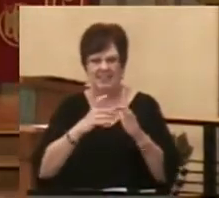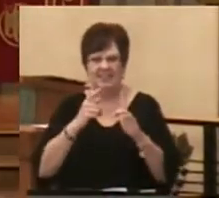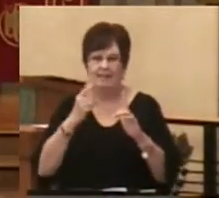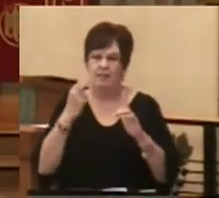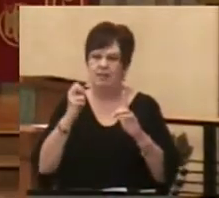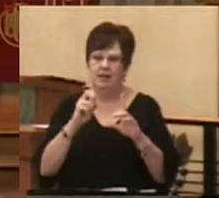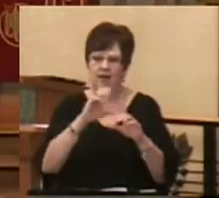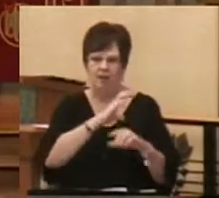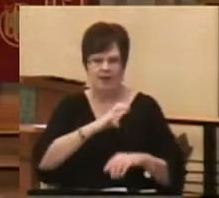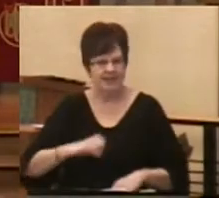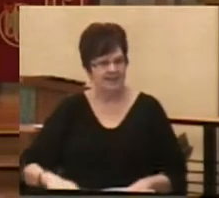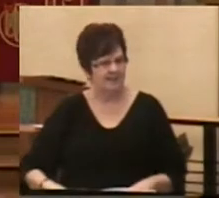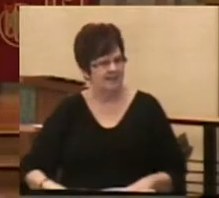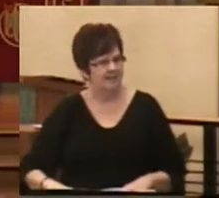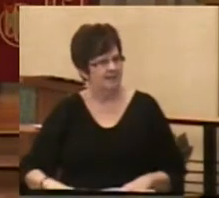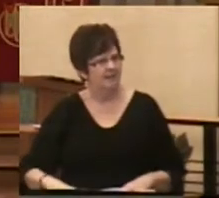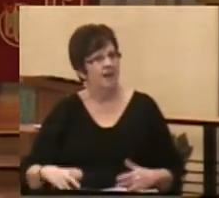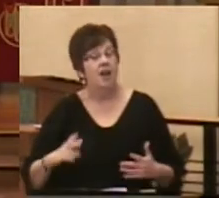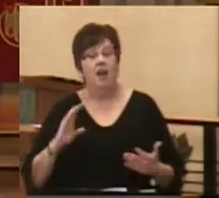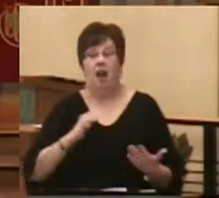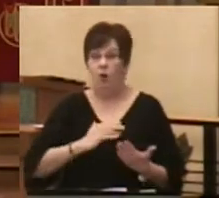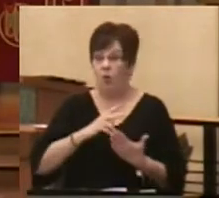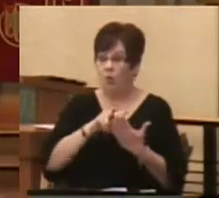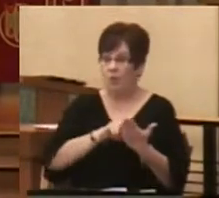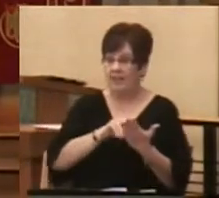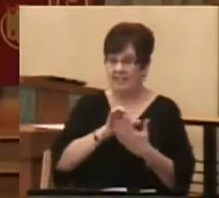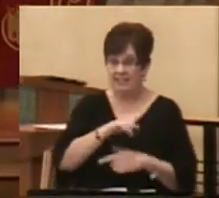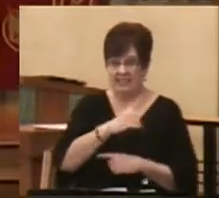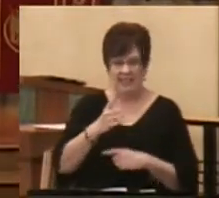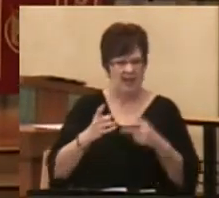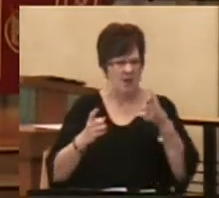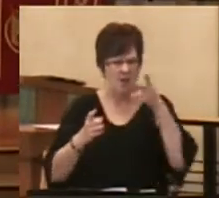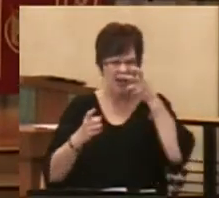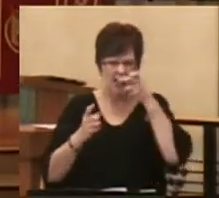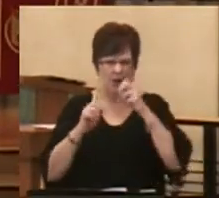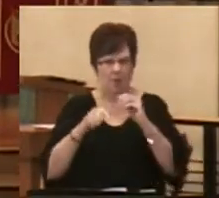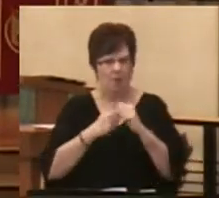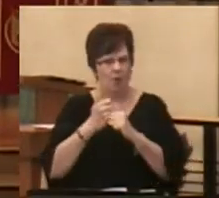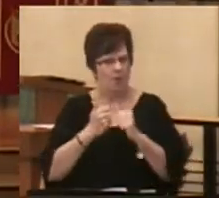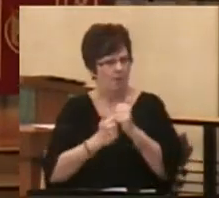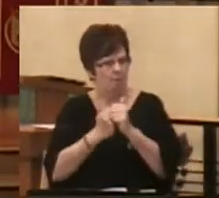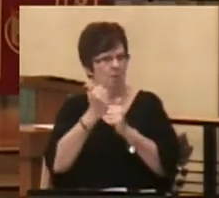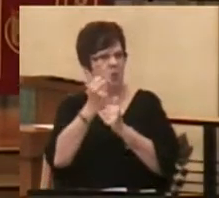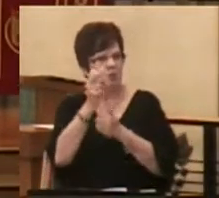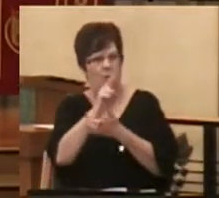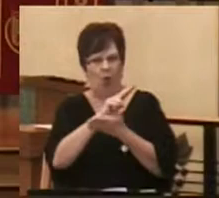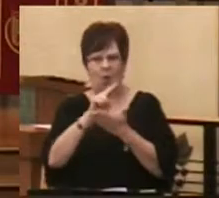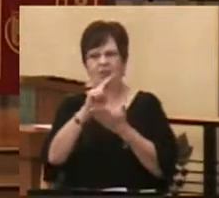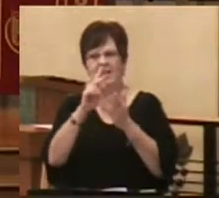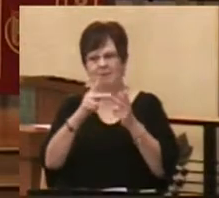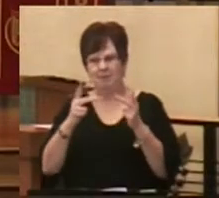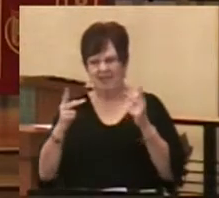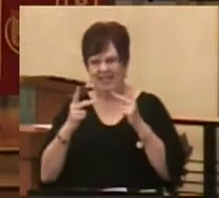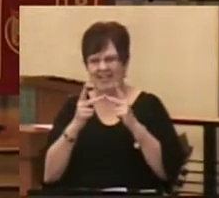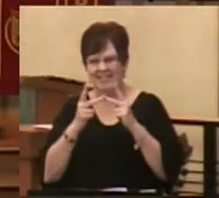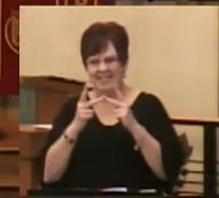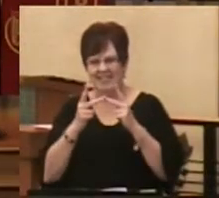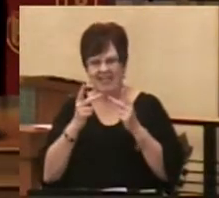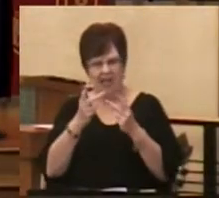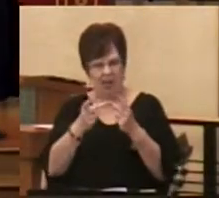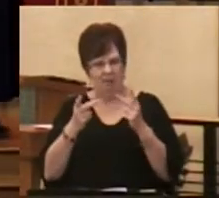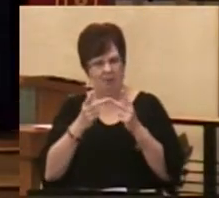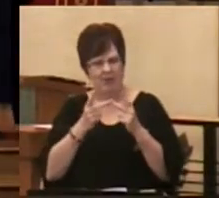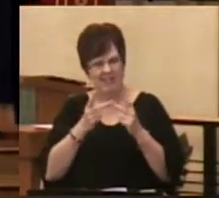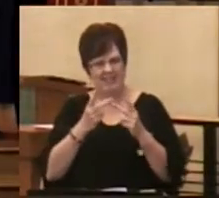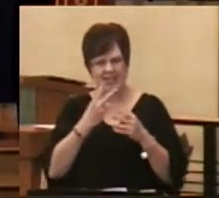In our major reading today, we hear of a most holy place. It is a place that is